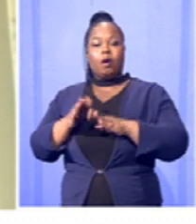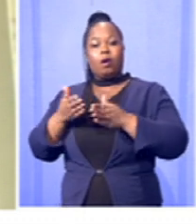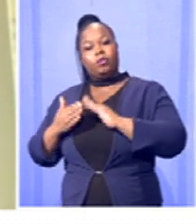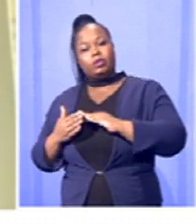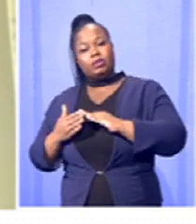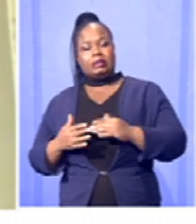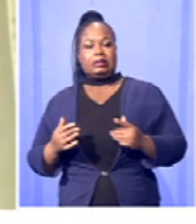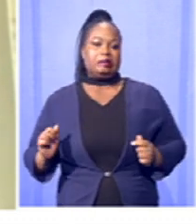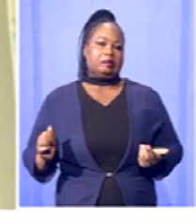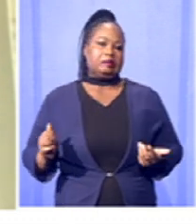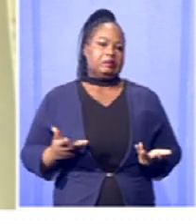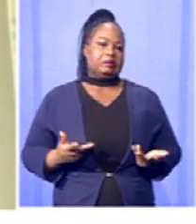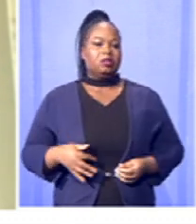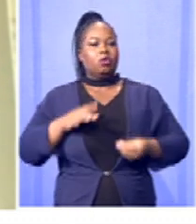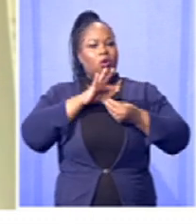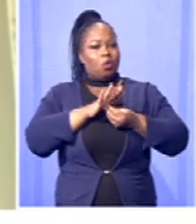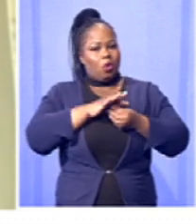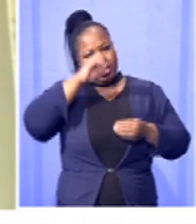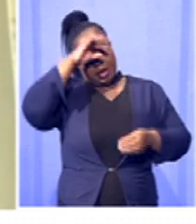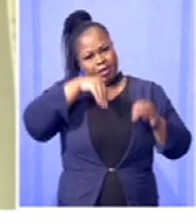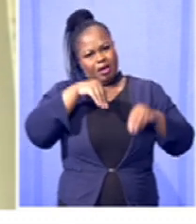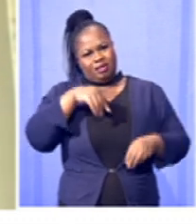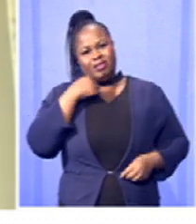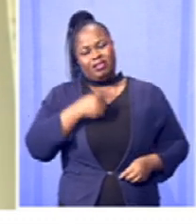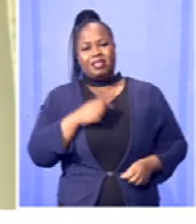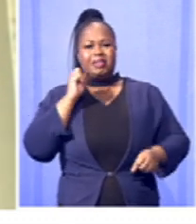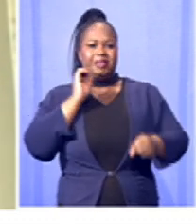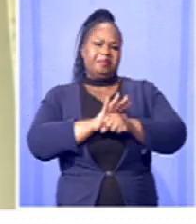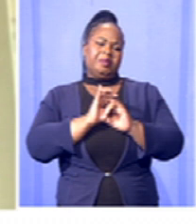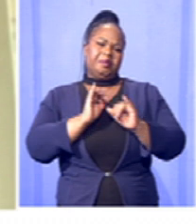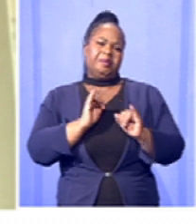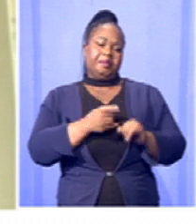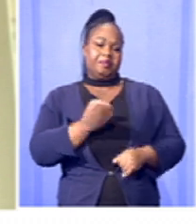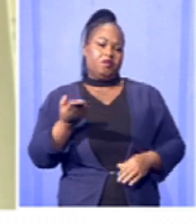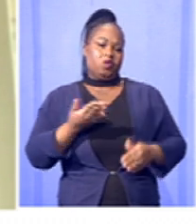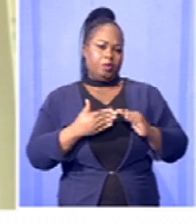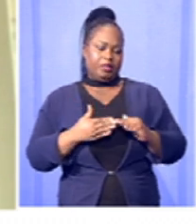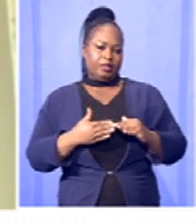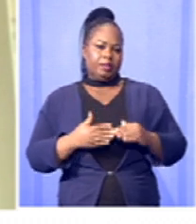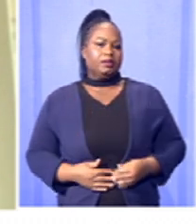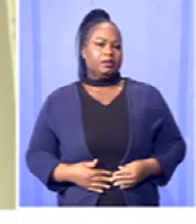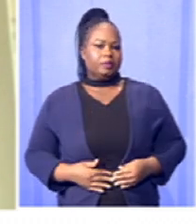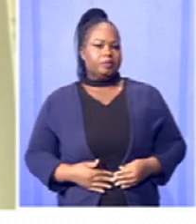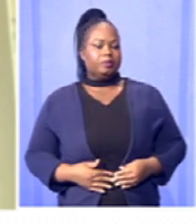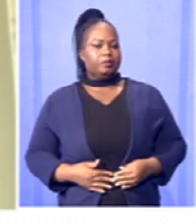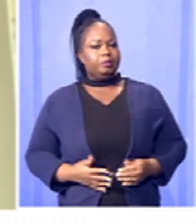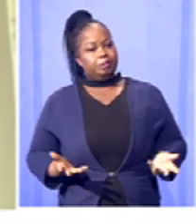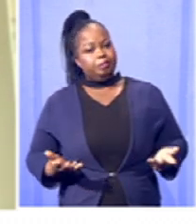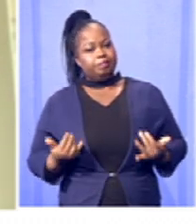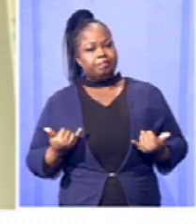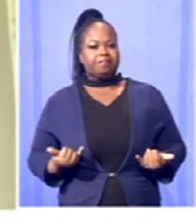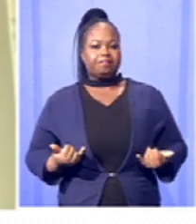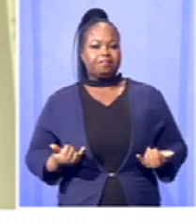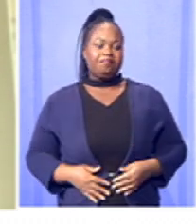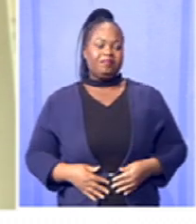coal mining as a result of the impacts that they are feeling as communities. And it has become